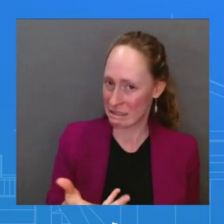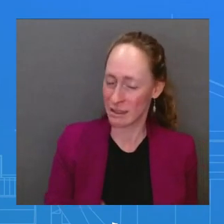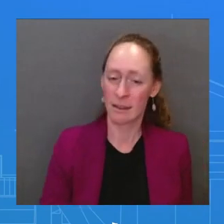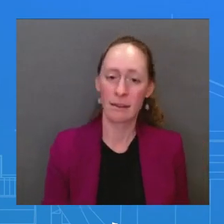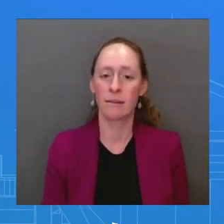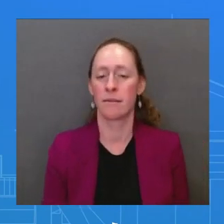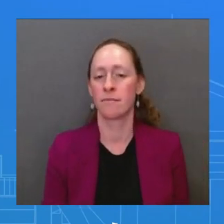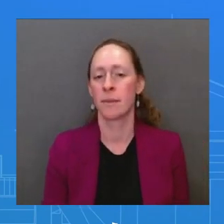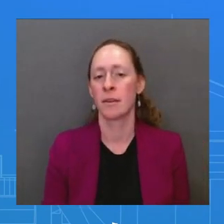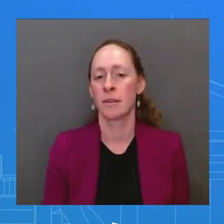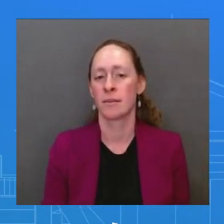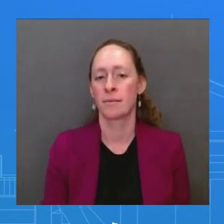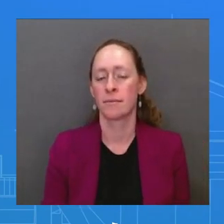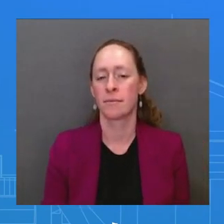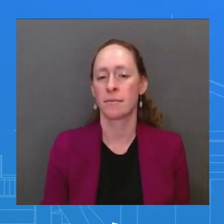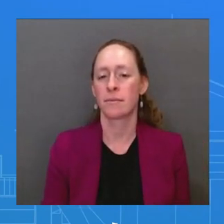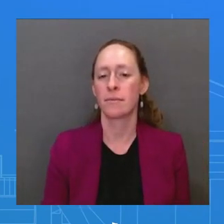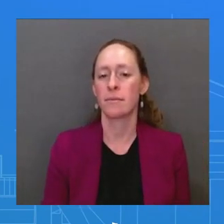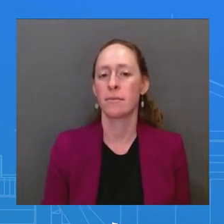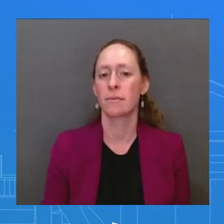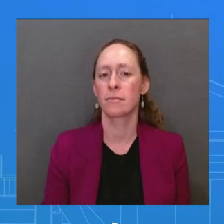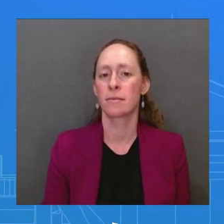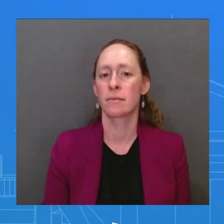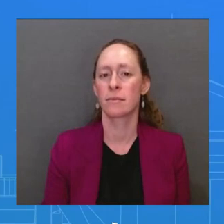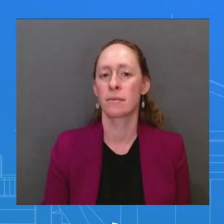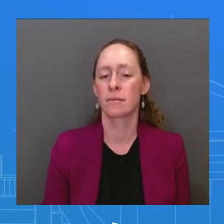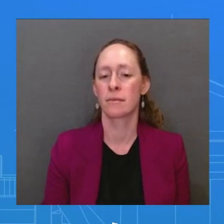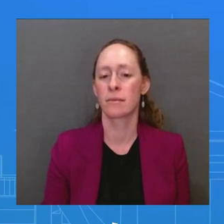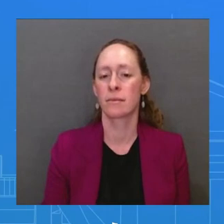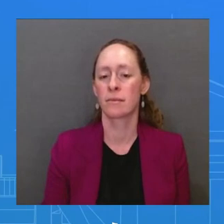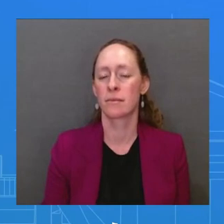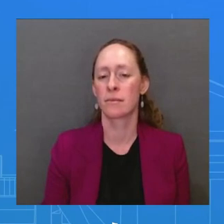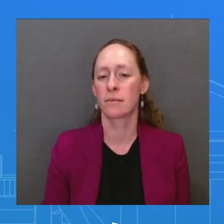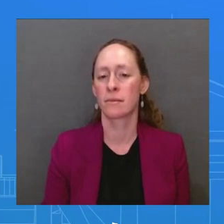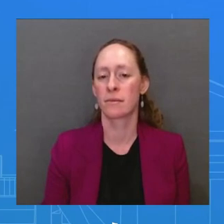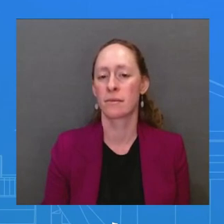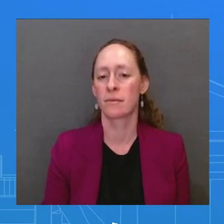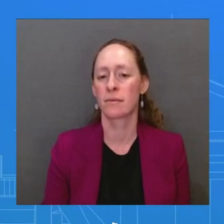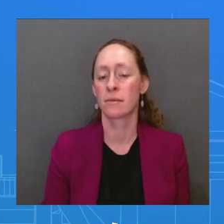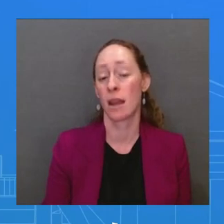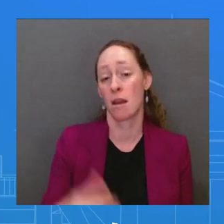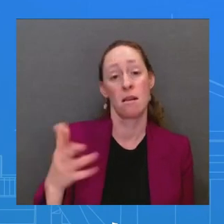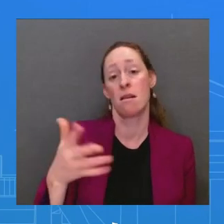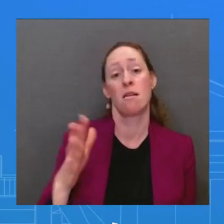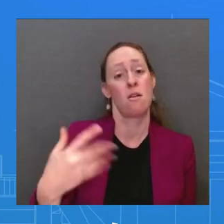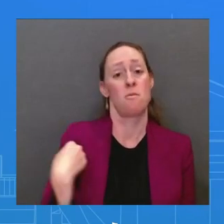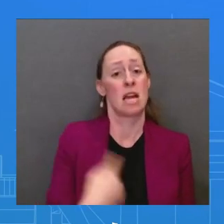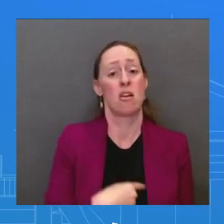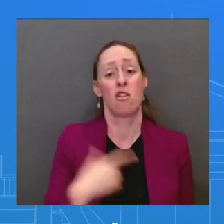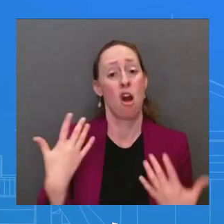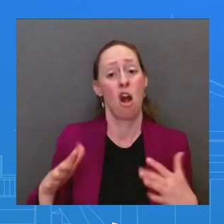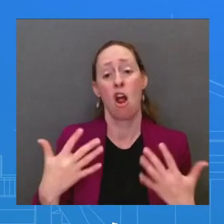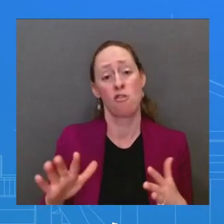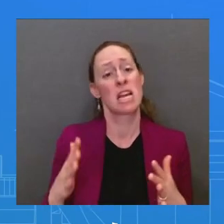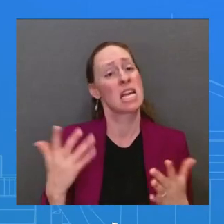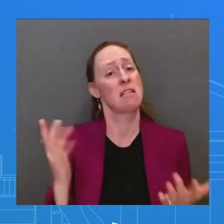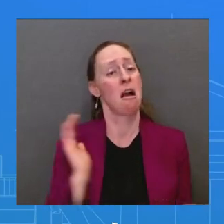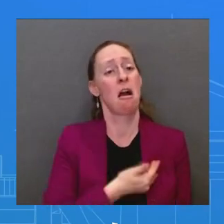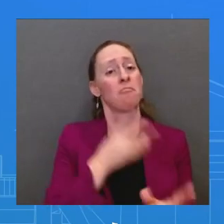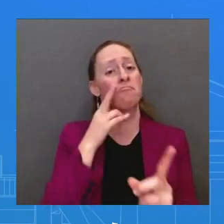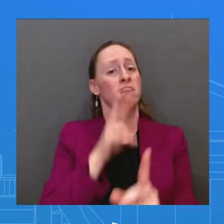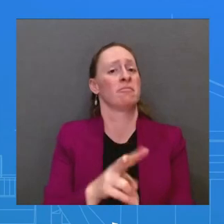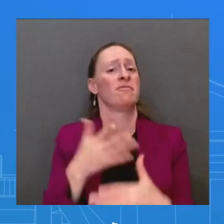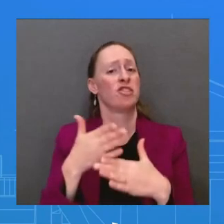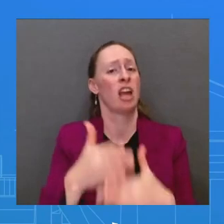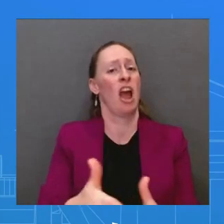conduit or as a source for weapons going to Russia. We did so as recently as mid-August. And we have continued to convey privately as well as publicly